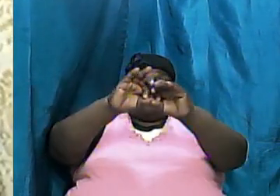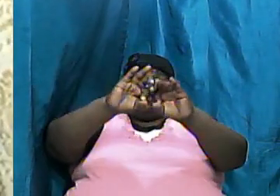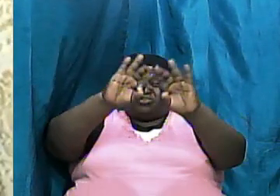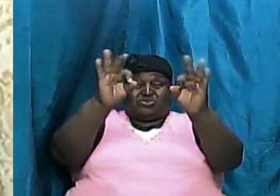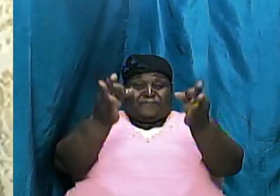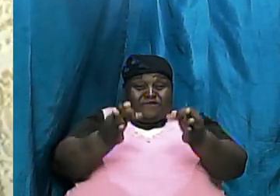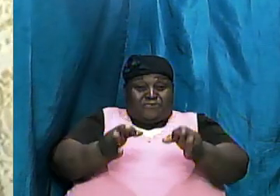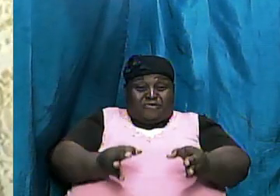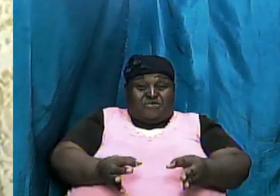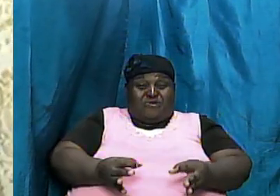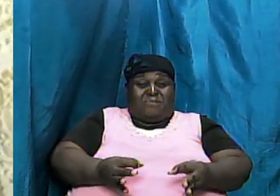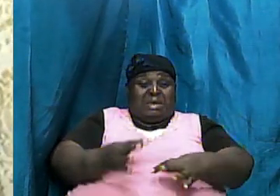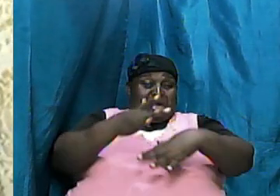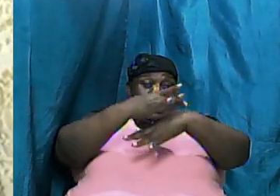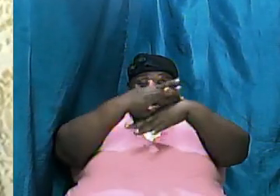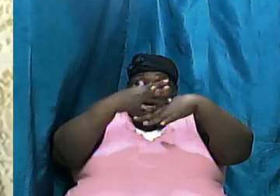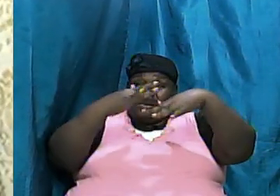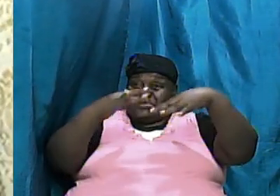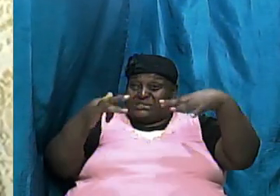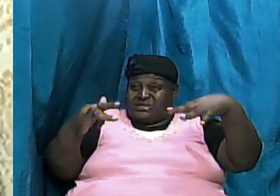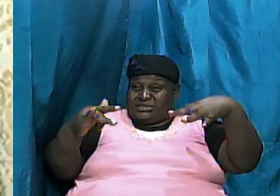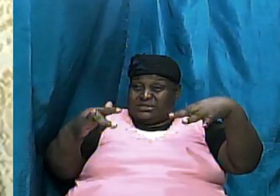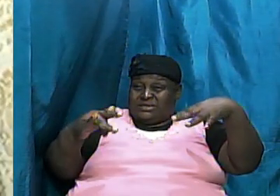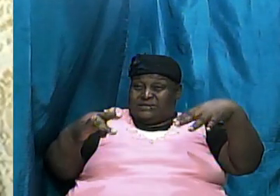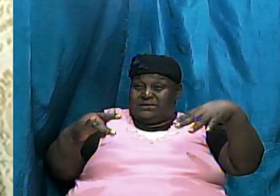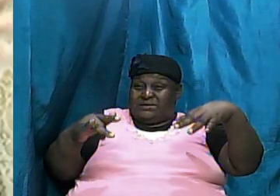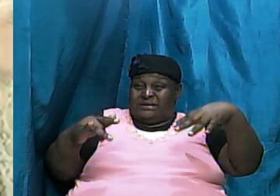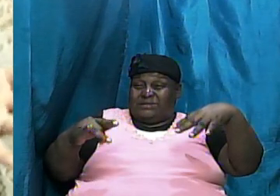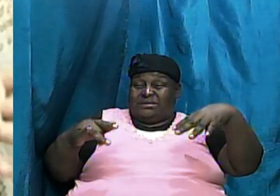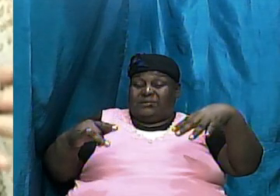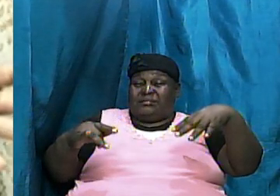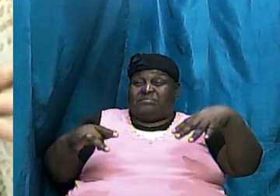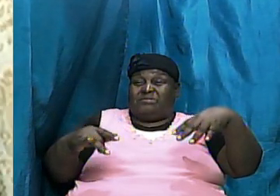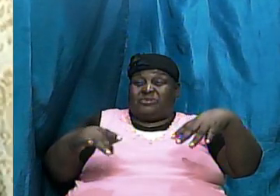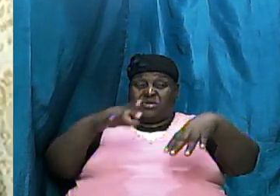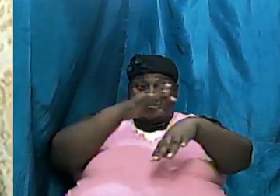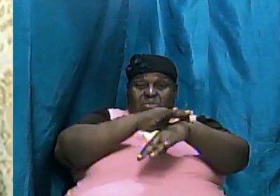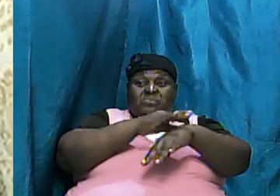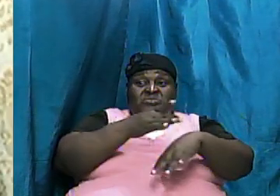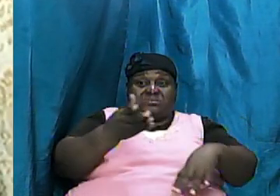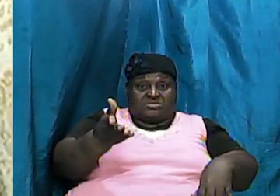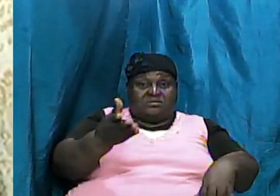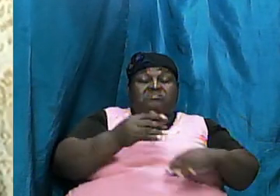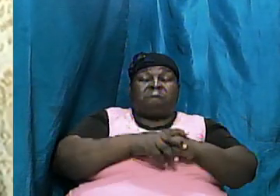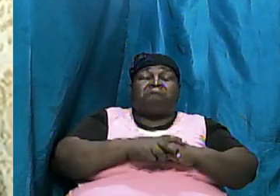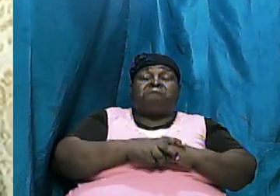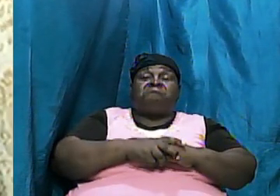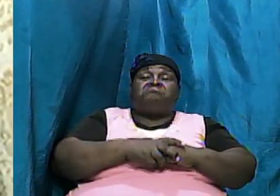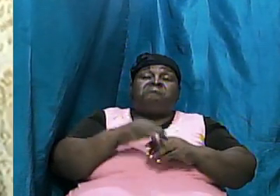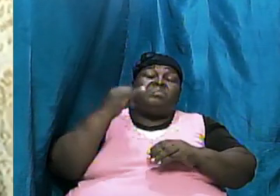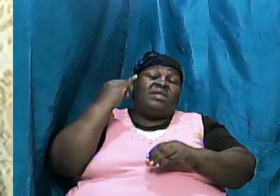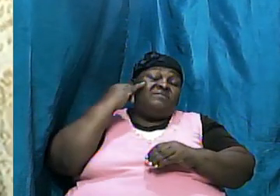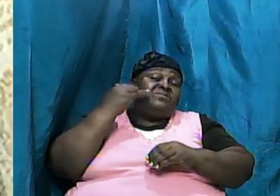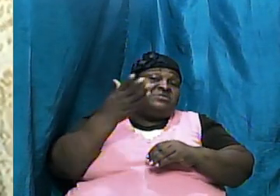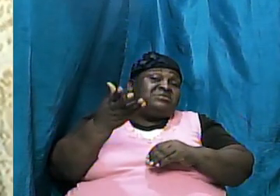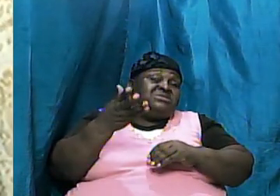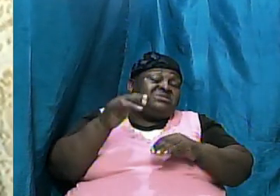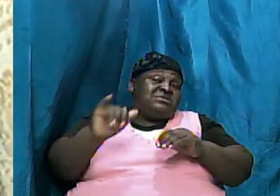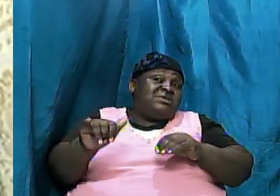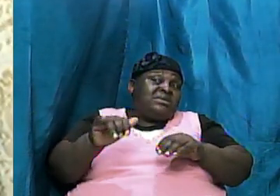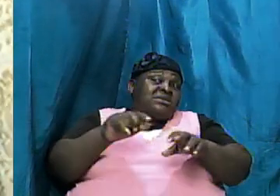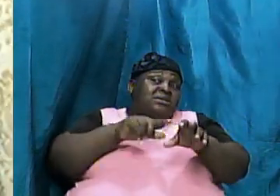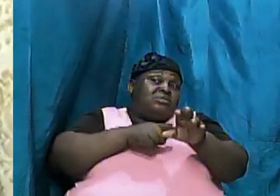so it was in a state of chaos but it was there then if it was there and that was the beginning